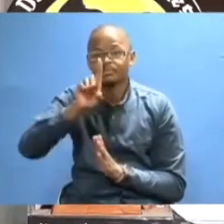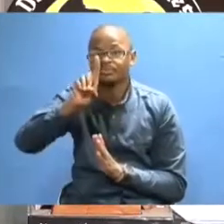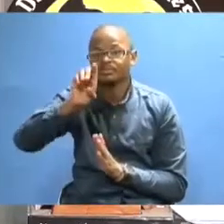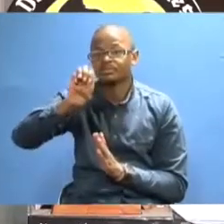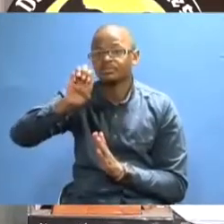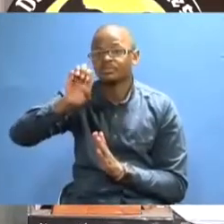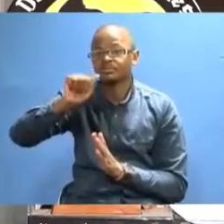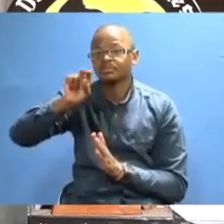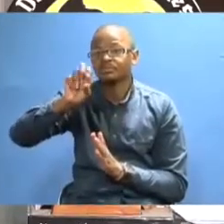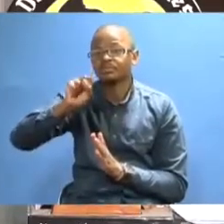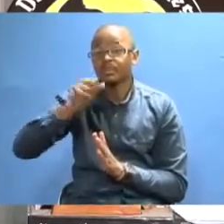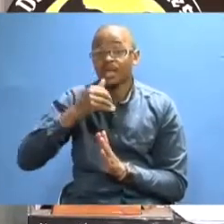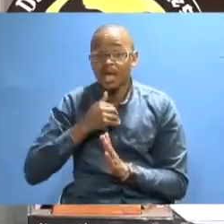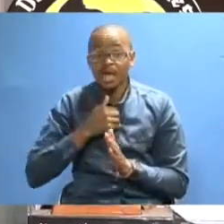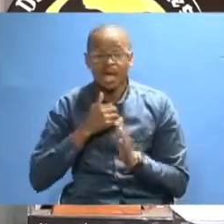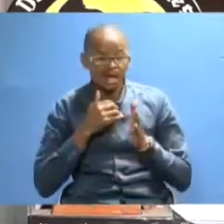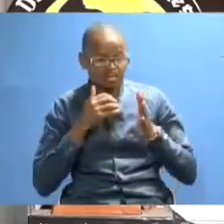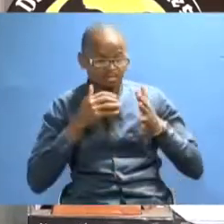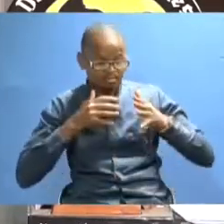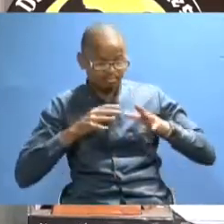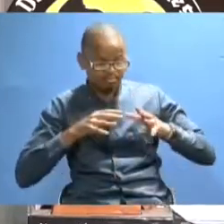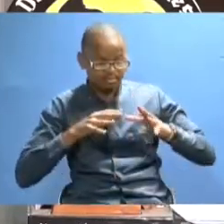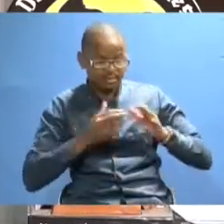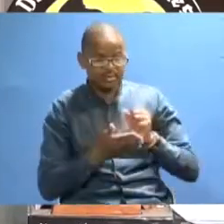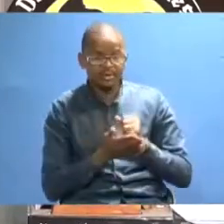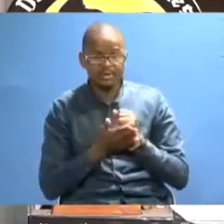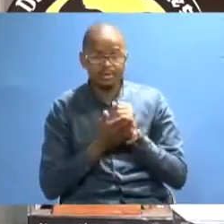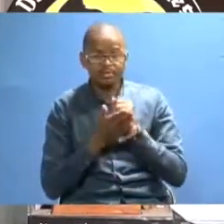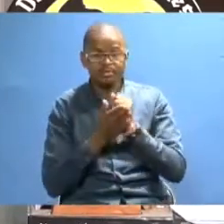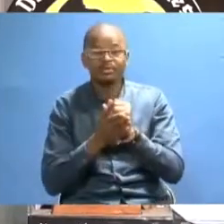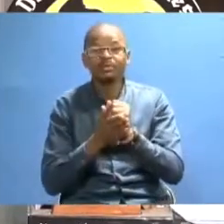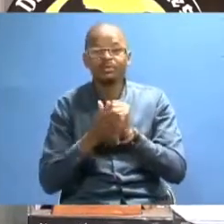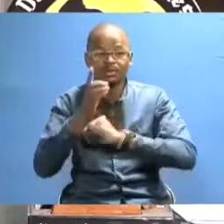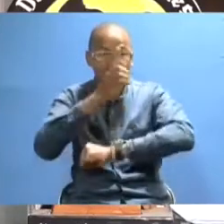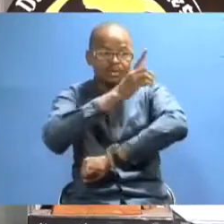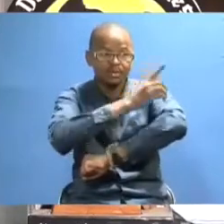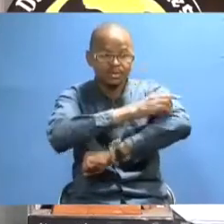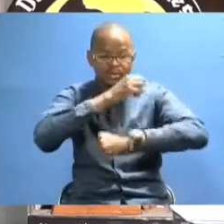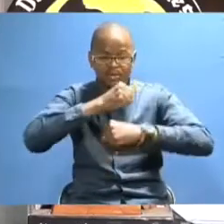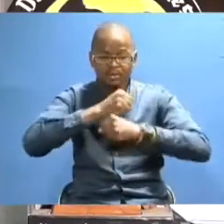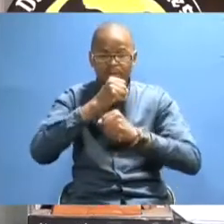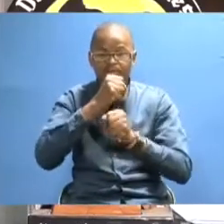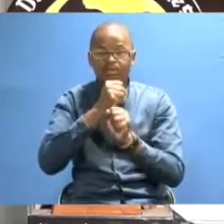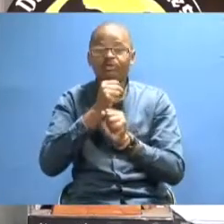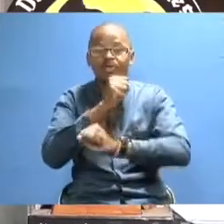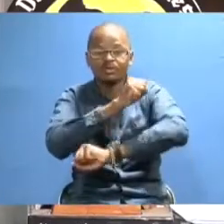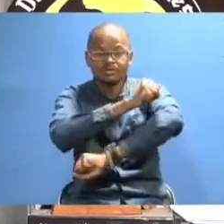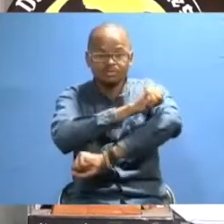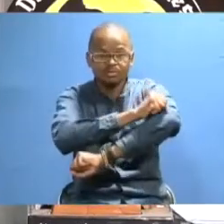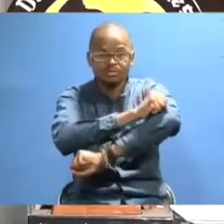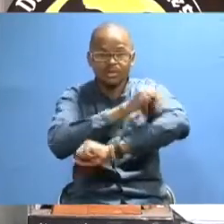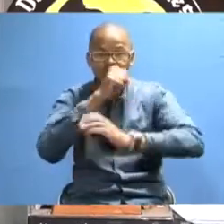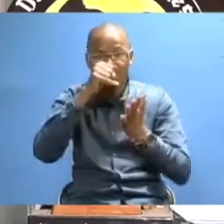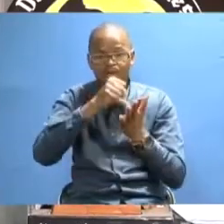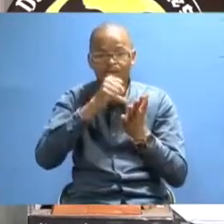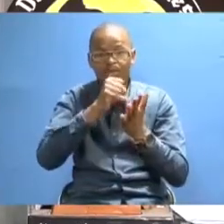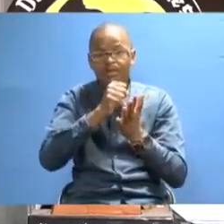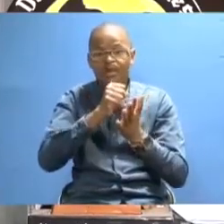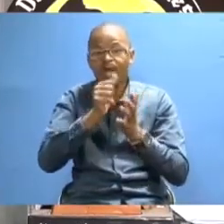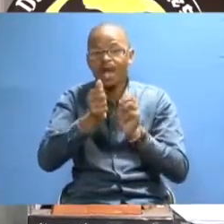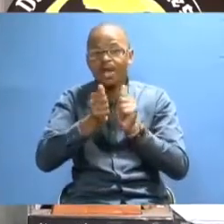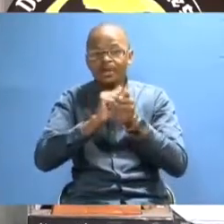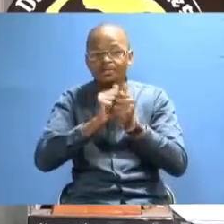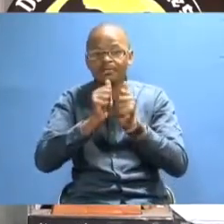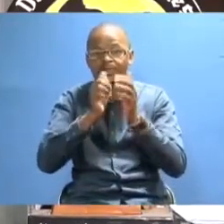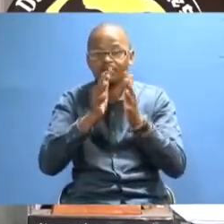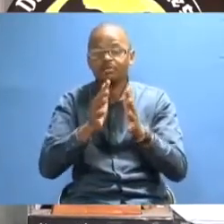The dean's office has personnel to assist in the day-to-day operations of the school. They include